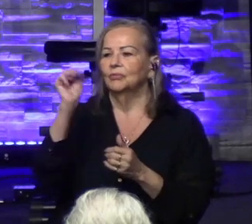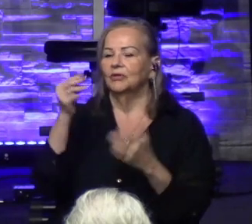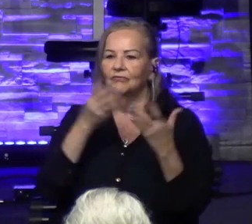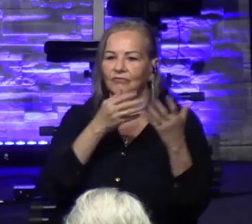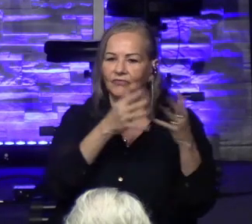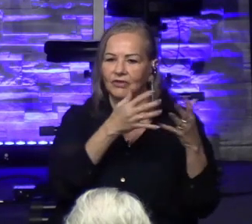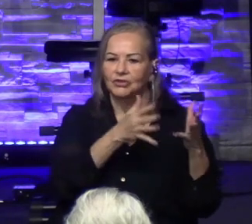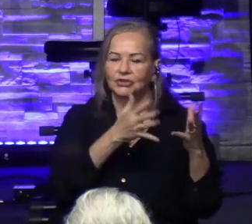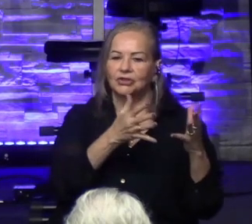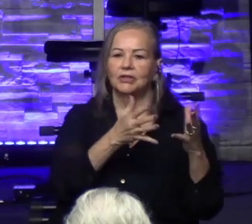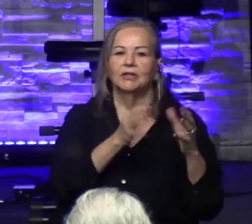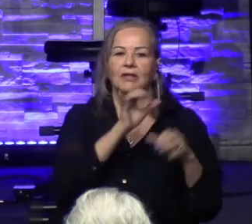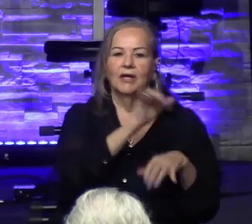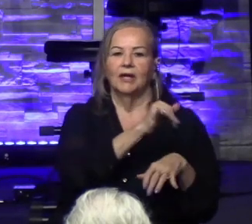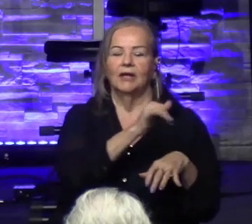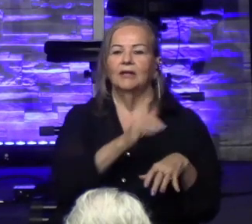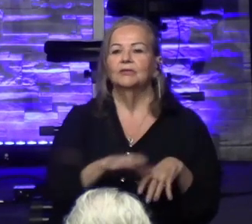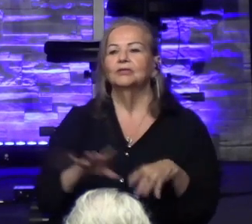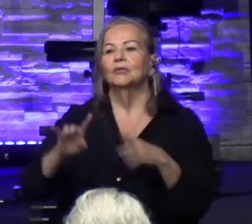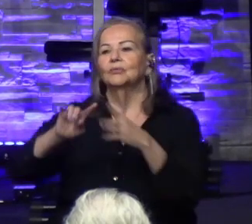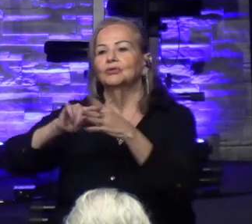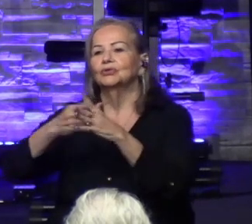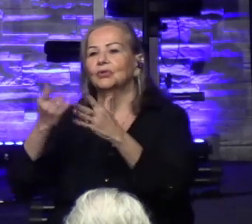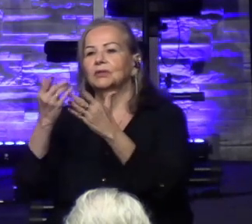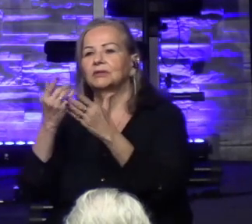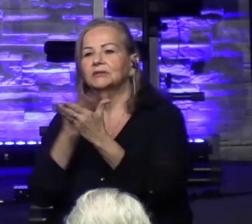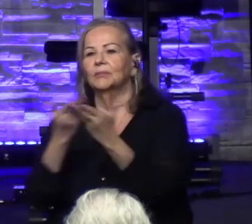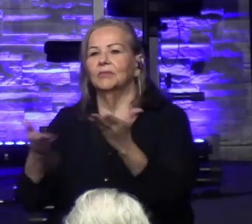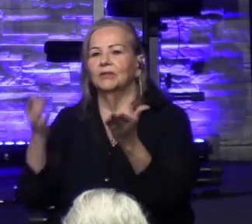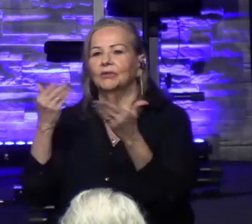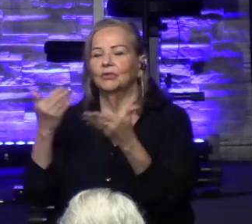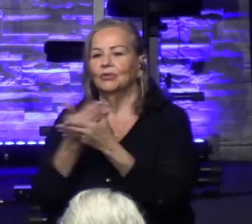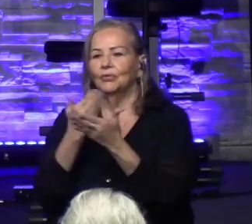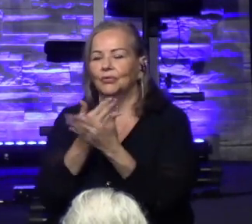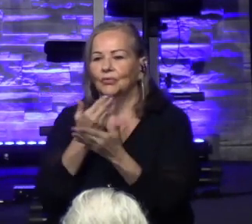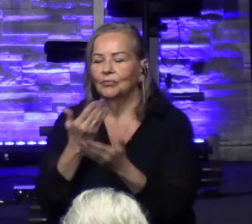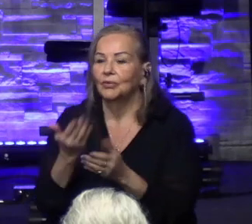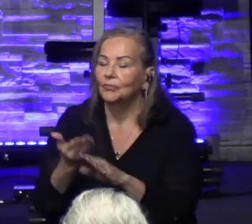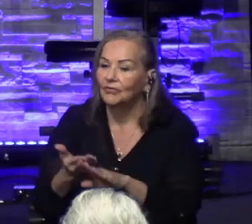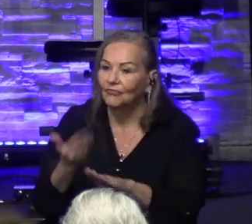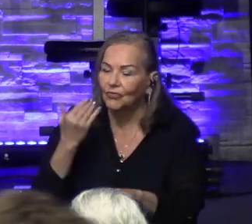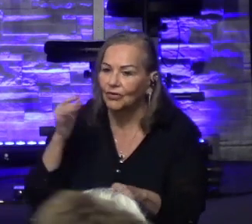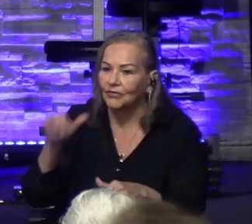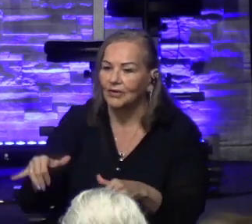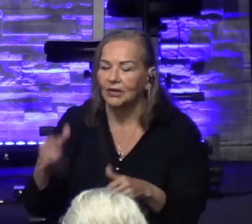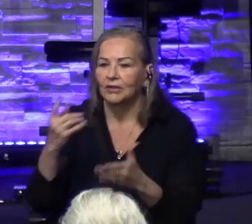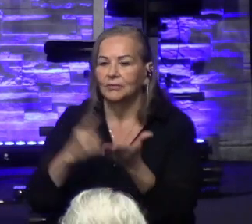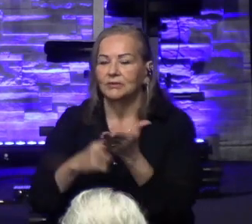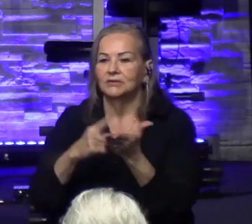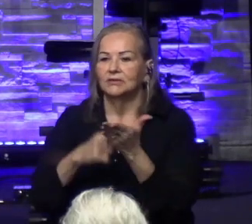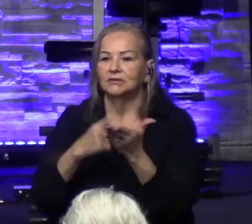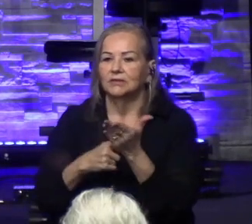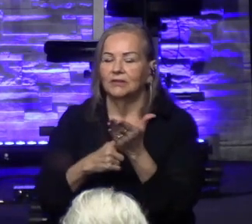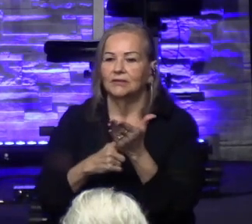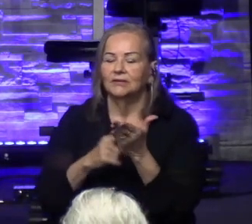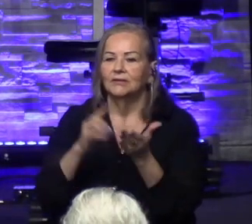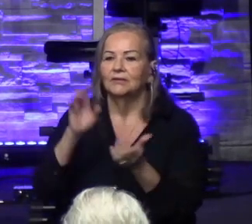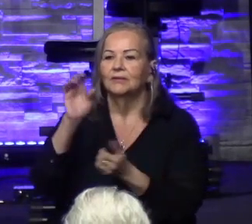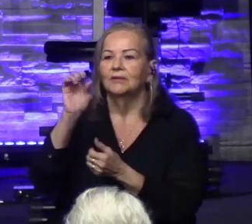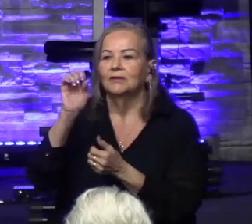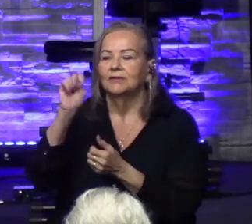it was a good series. But today, we start something new. But before that, I want to just talk a little bit about St. Patrick.